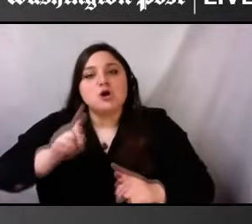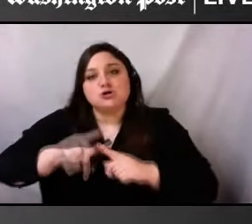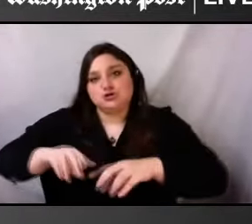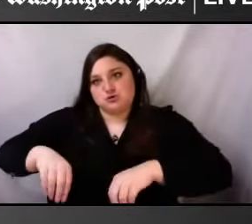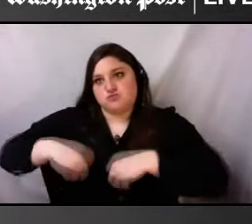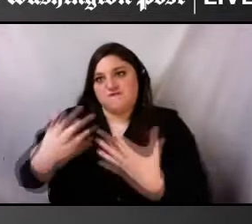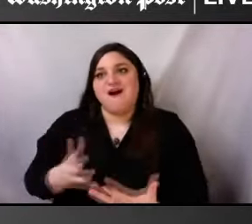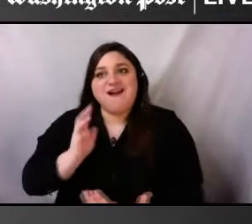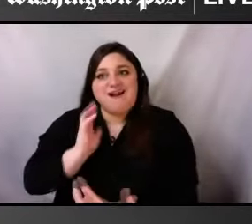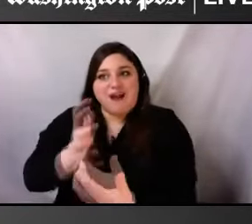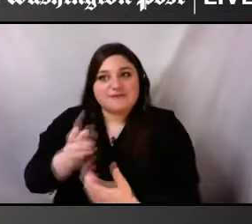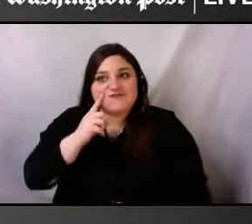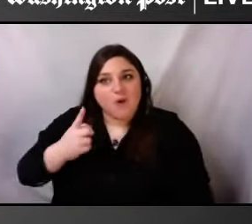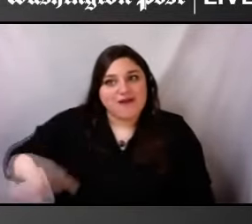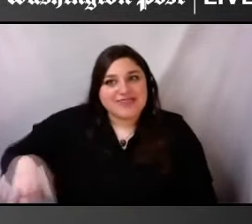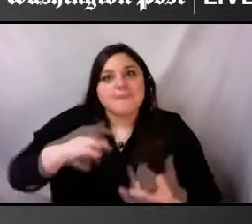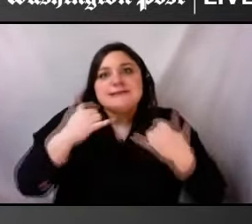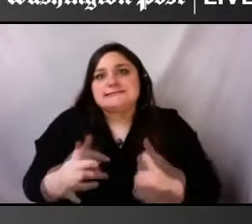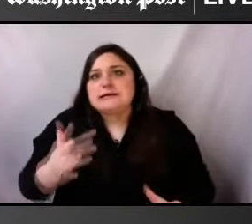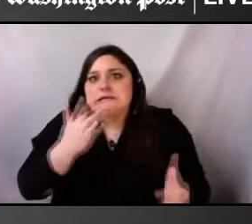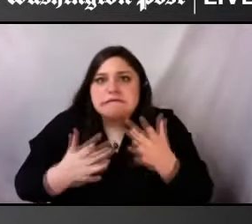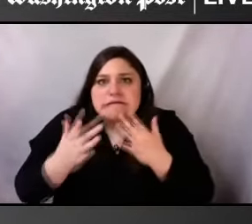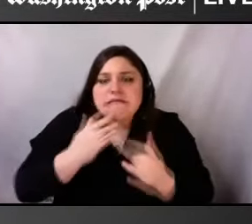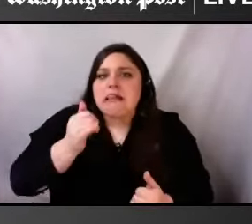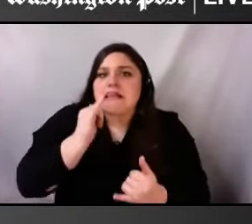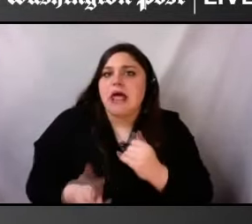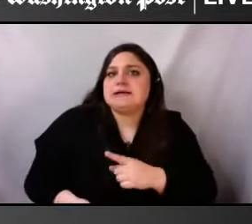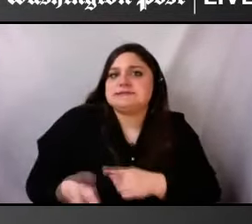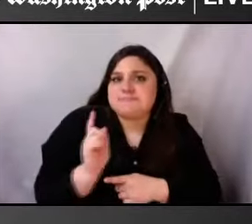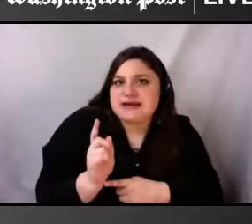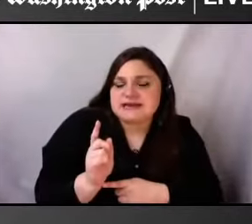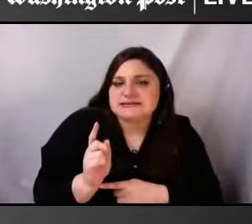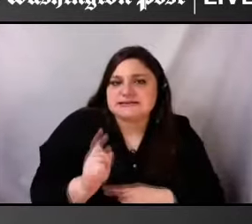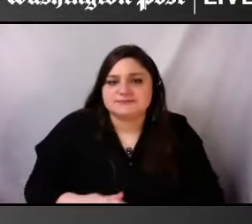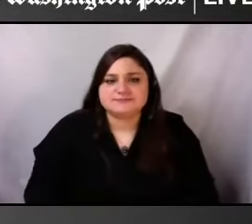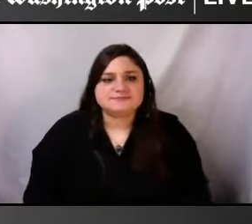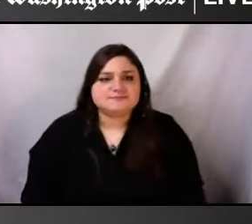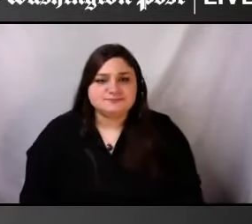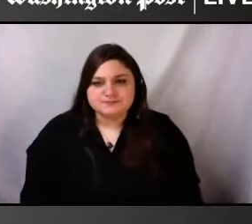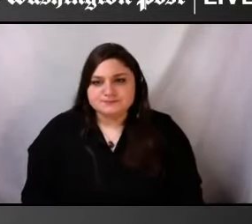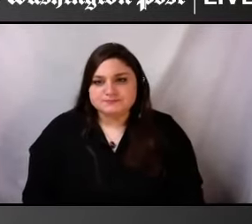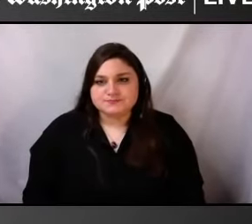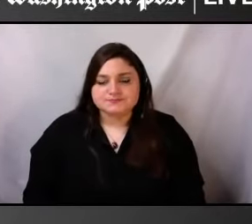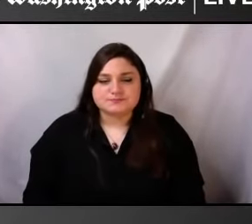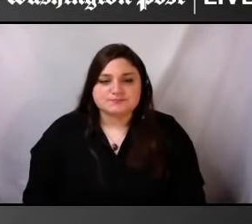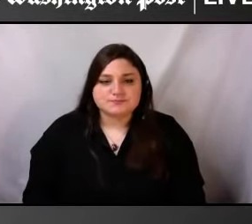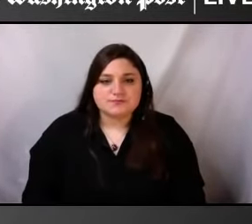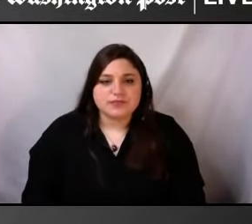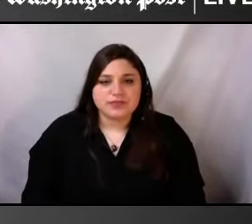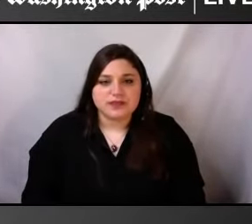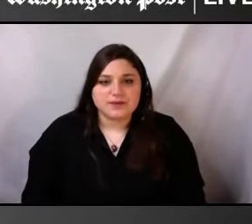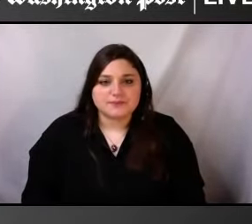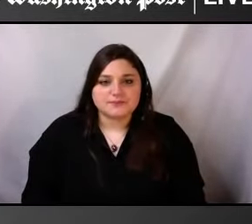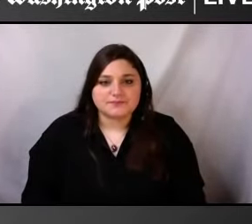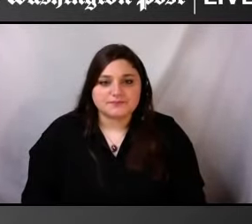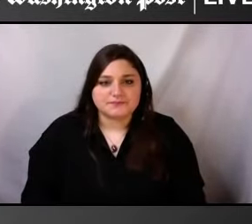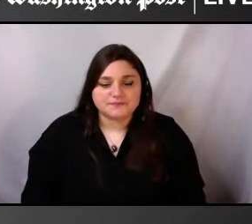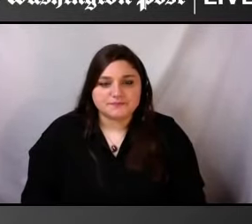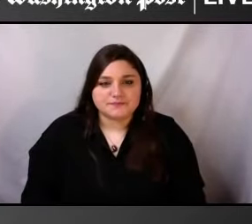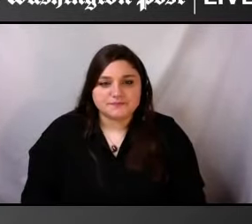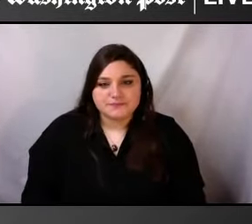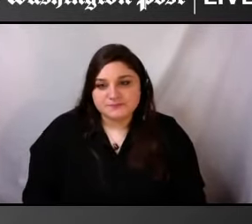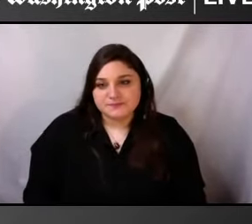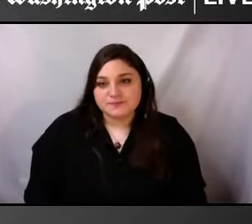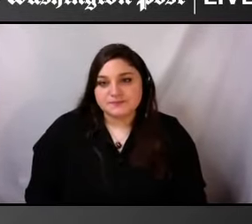um, to ensure that, that there's space for racially marginalized disabled people. And so all of us,